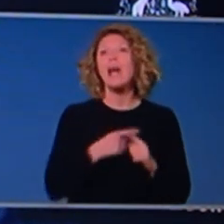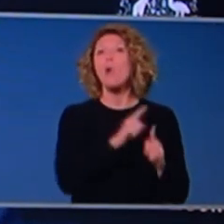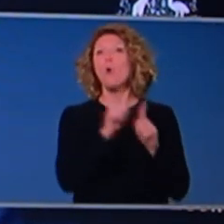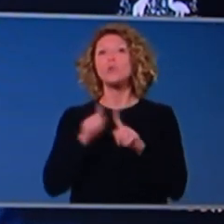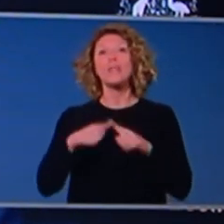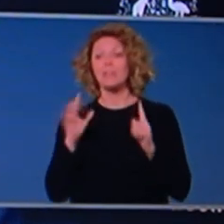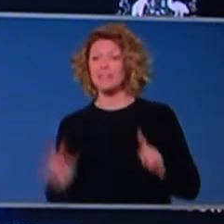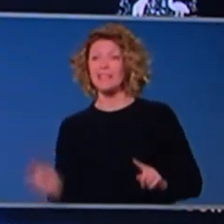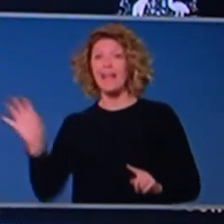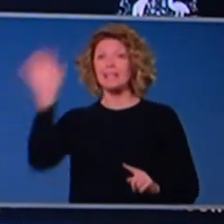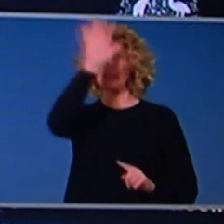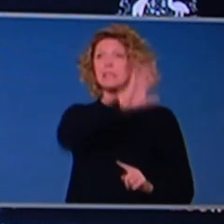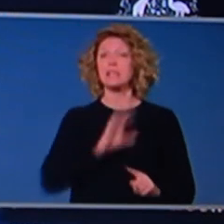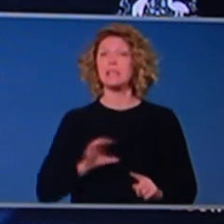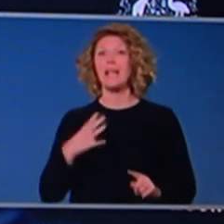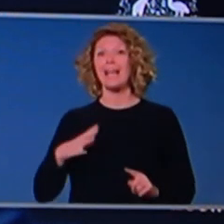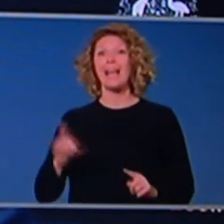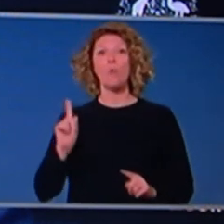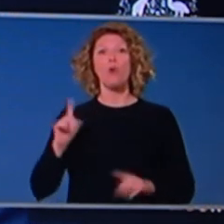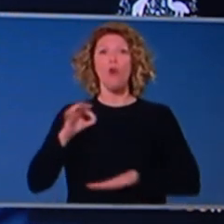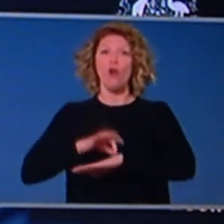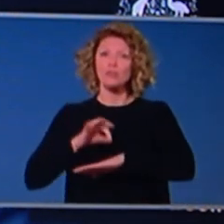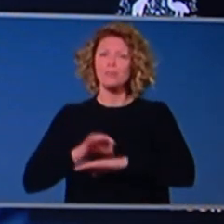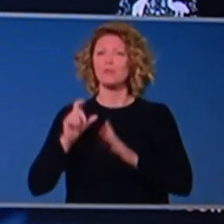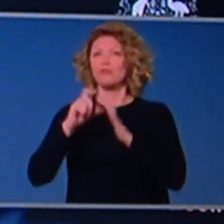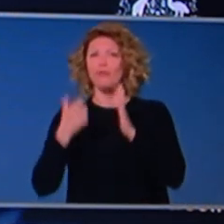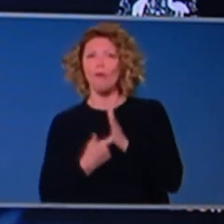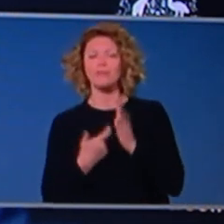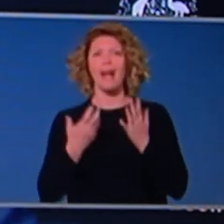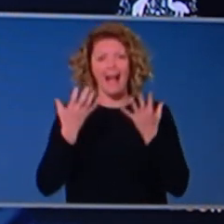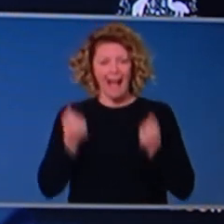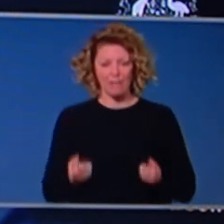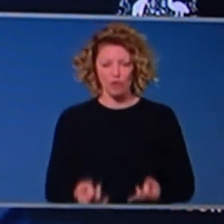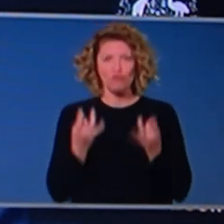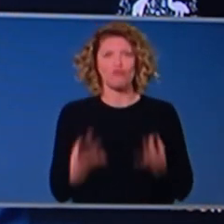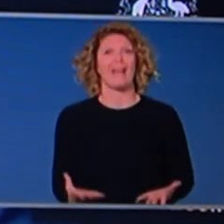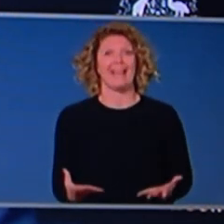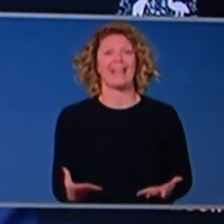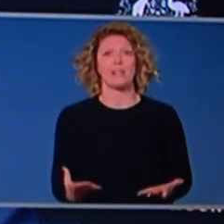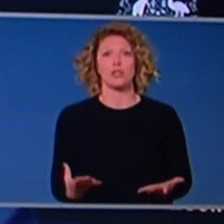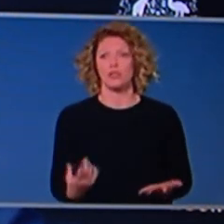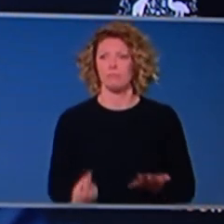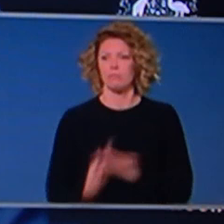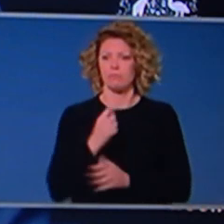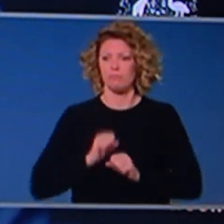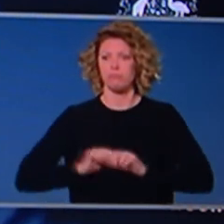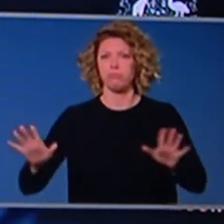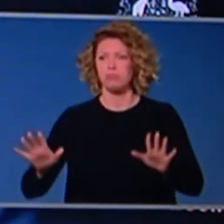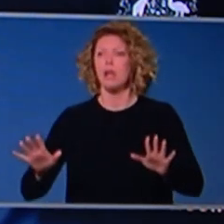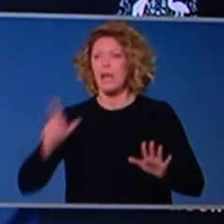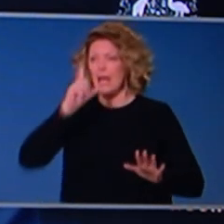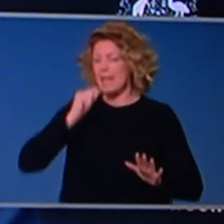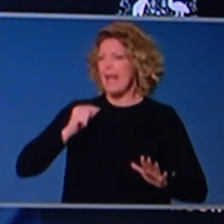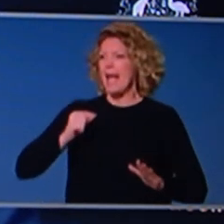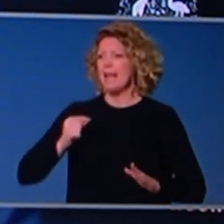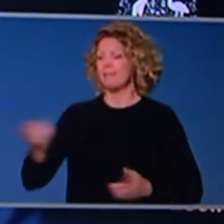and large enough to meet any response. In fact, every state and territory now expanded so much in the